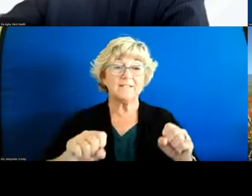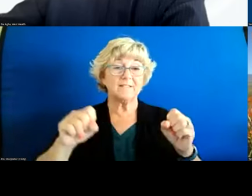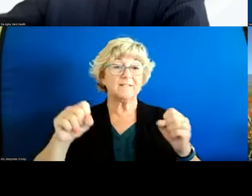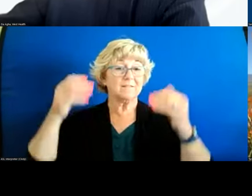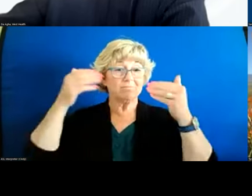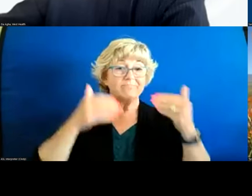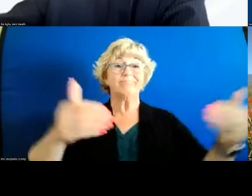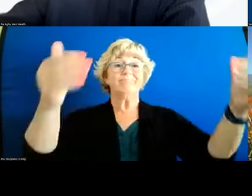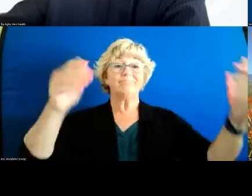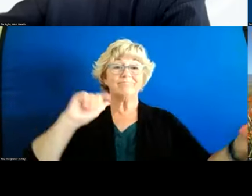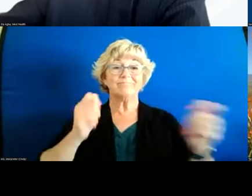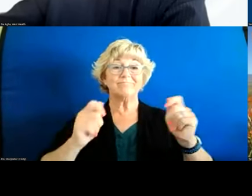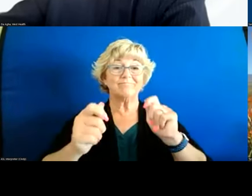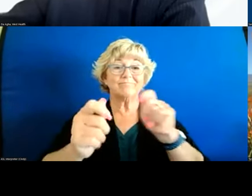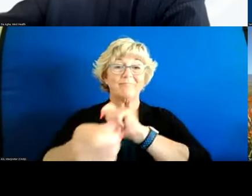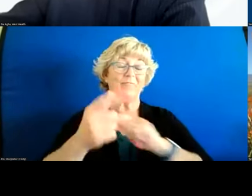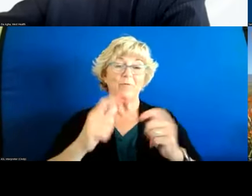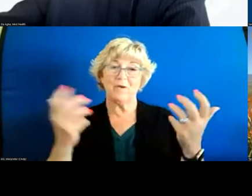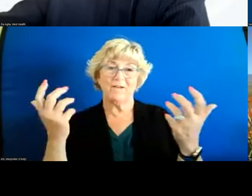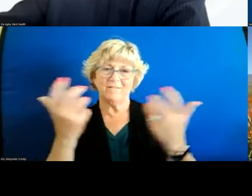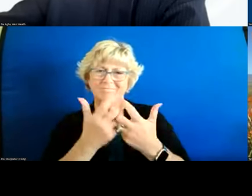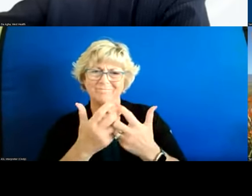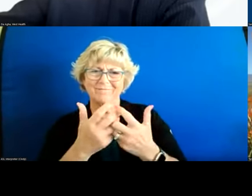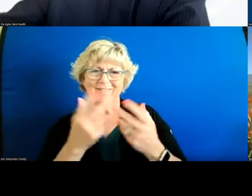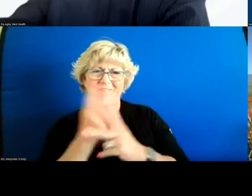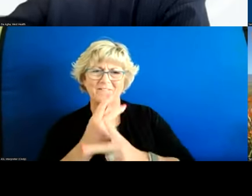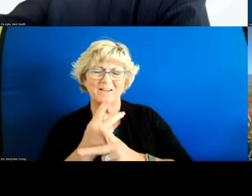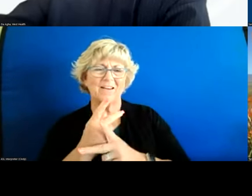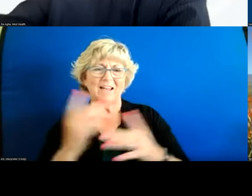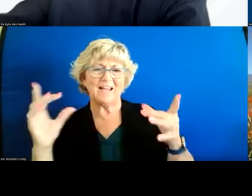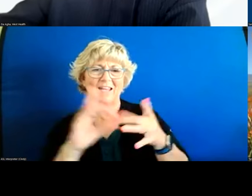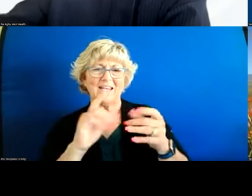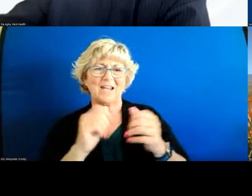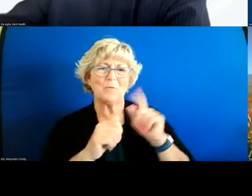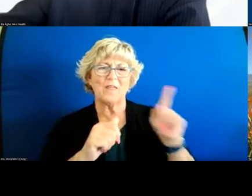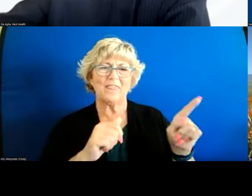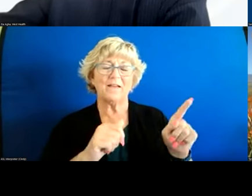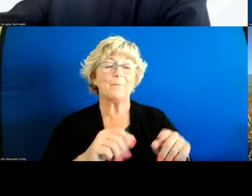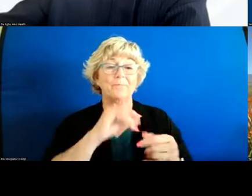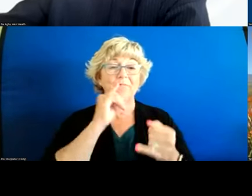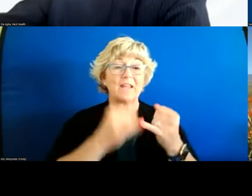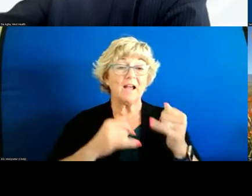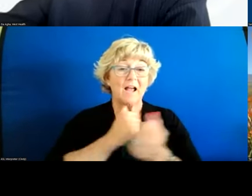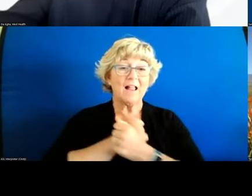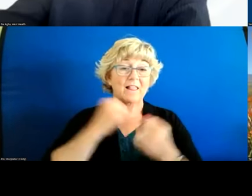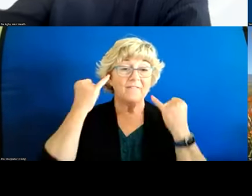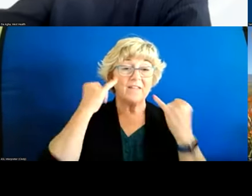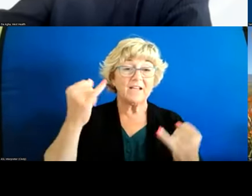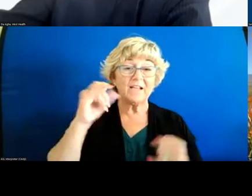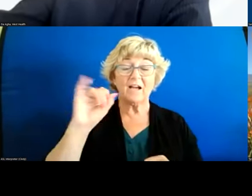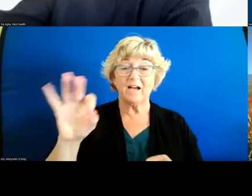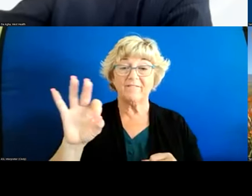being transformed so i think we need to figure out how do we begin to uh connect to them and finally i love the idea about uh